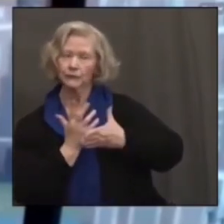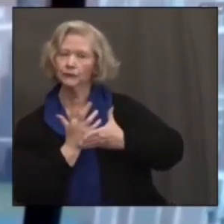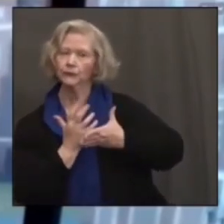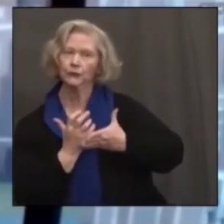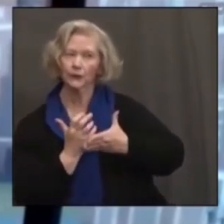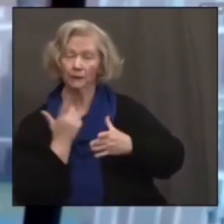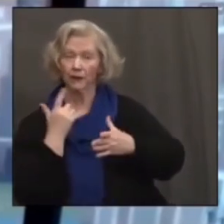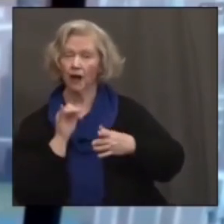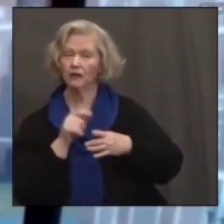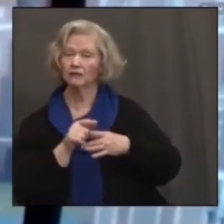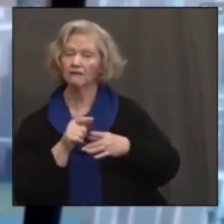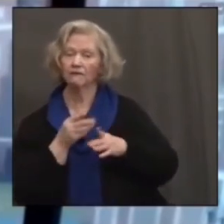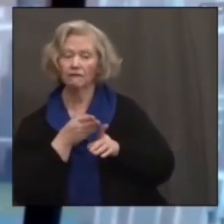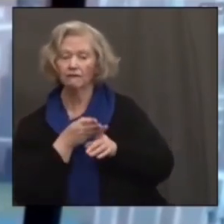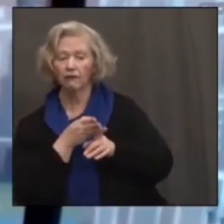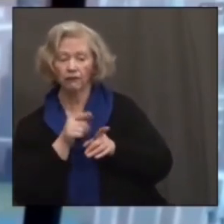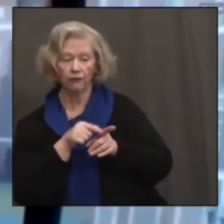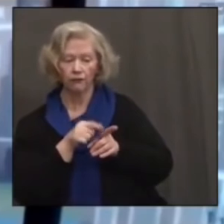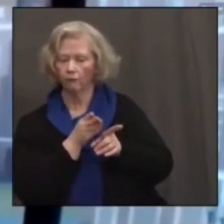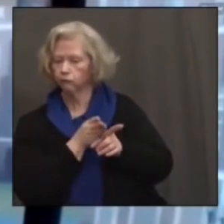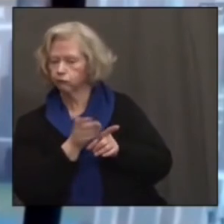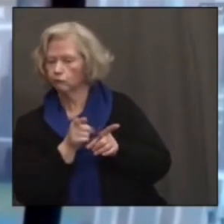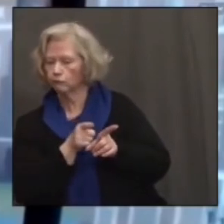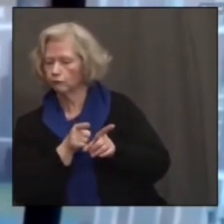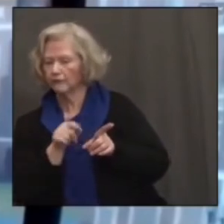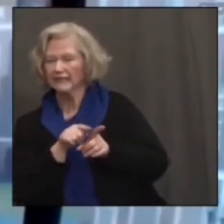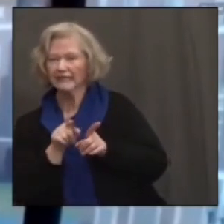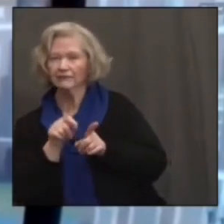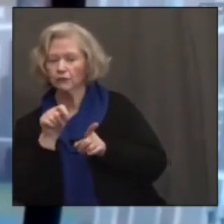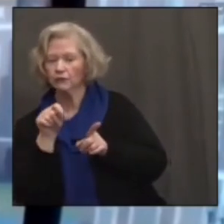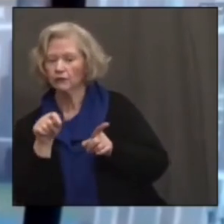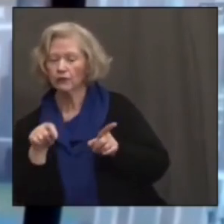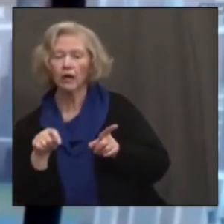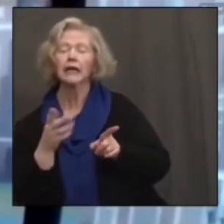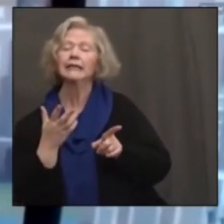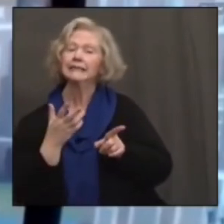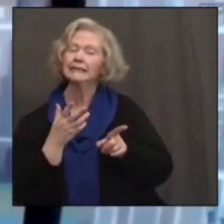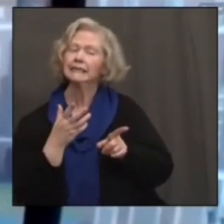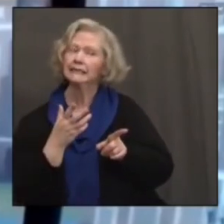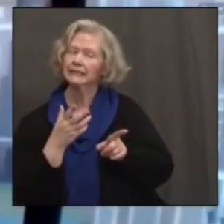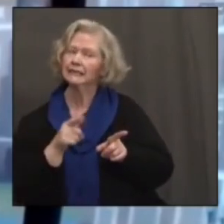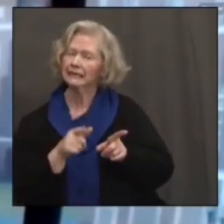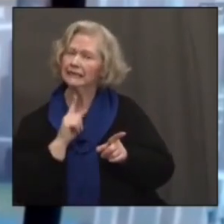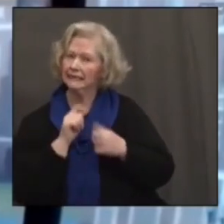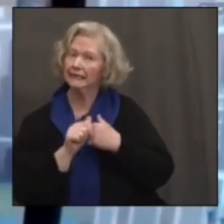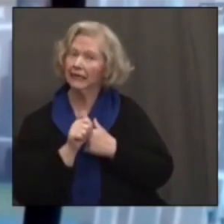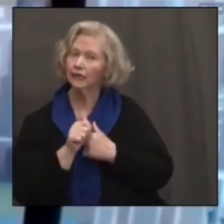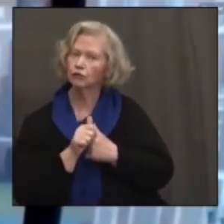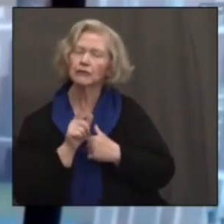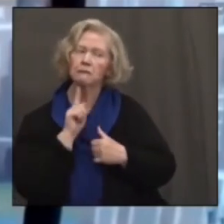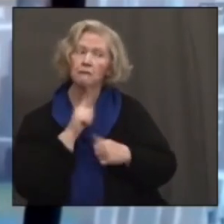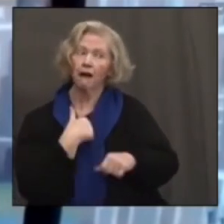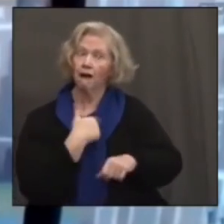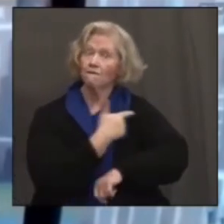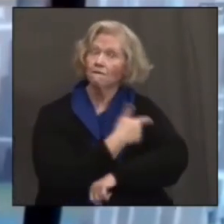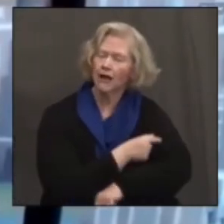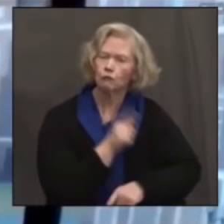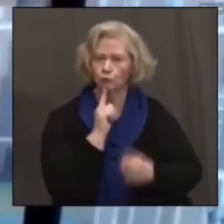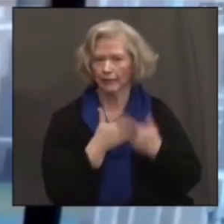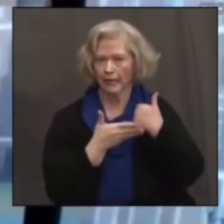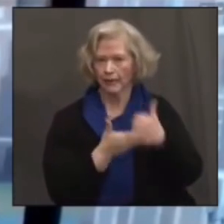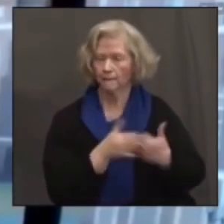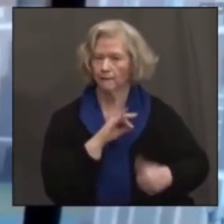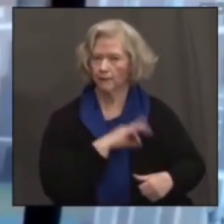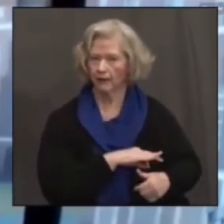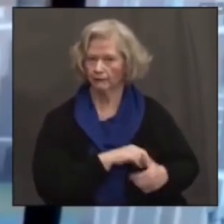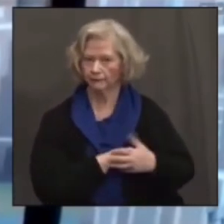the potential public health threat that they pose, we're making really important progress on vaccination. You know, I